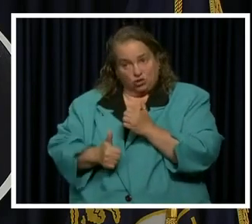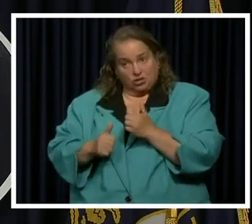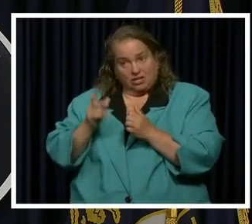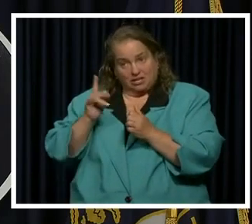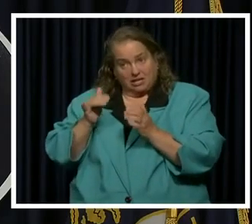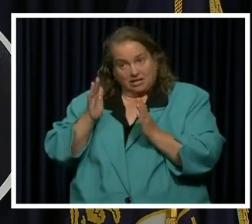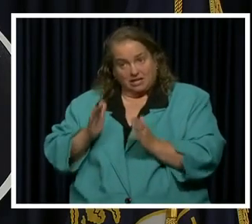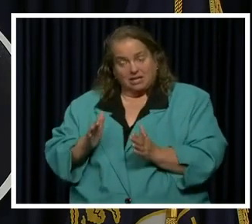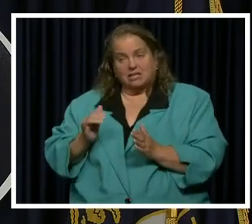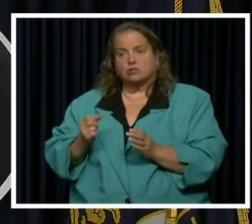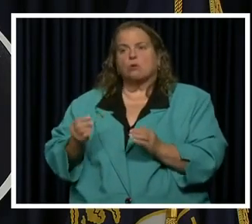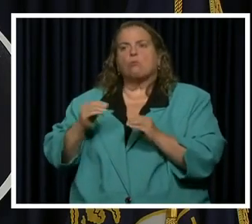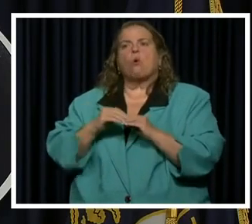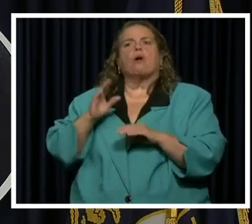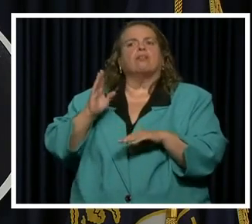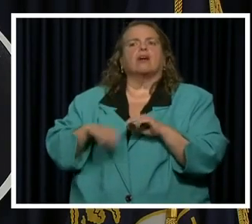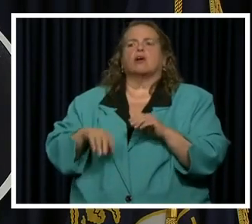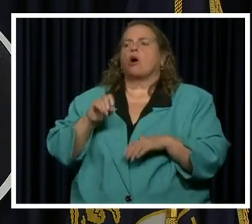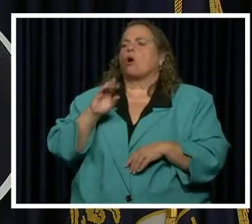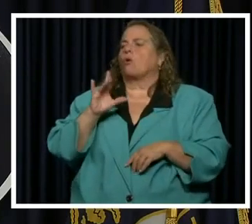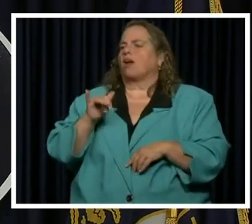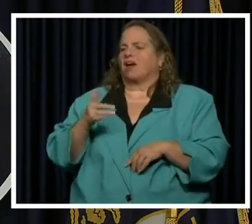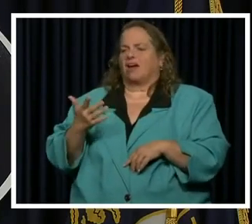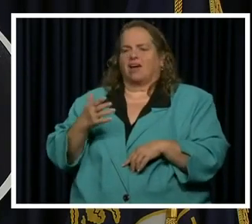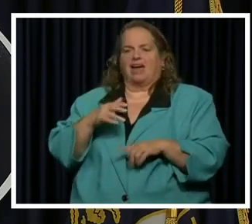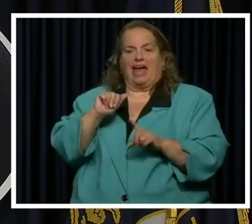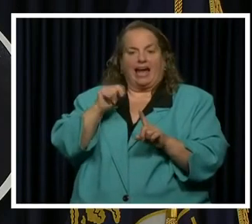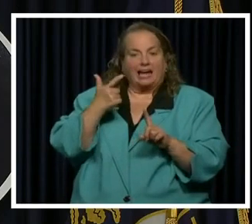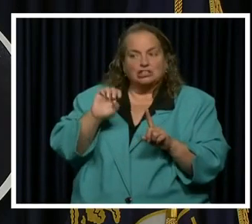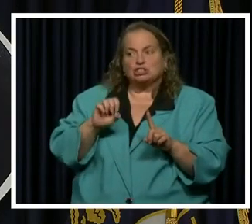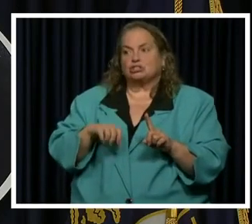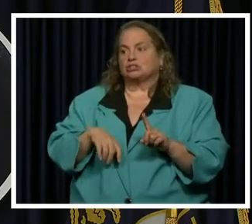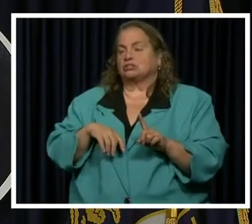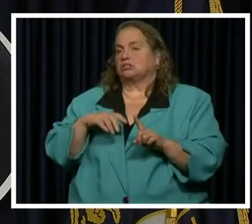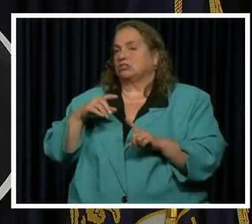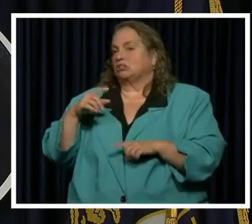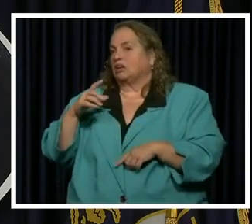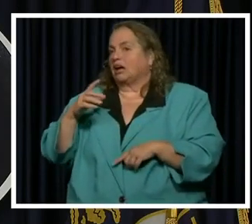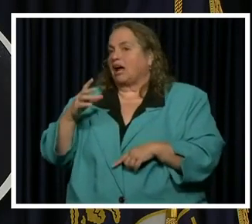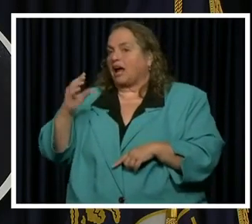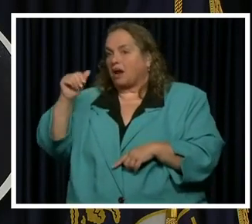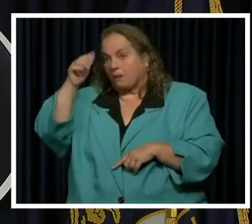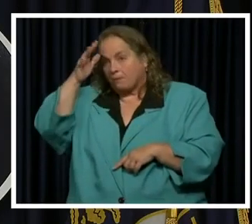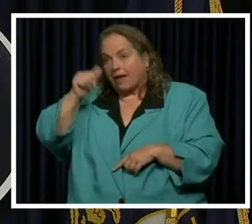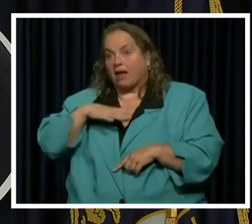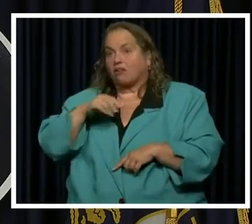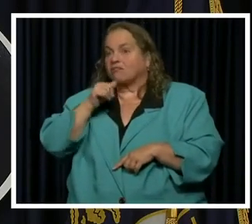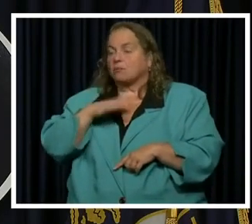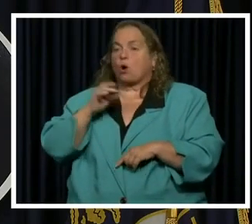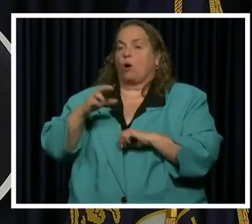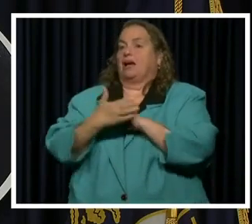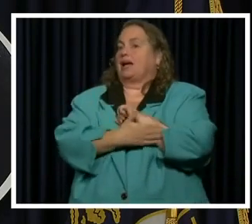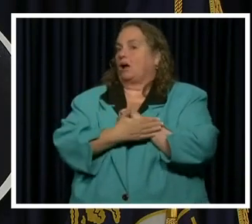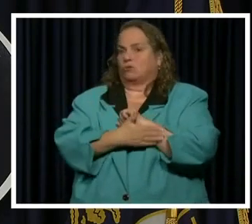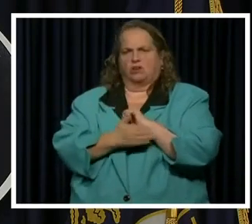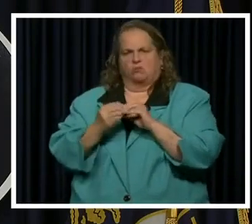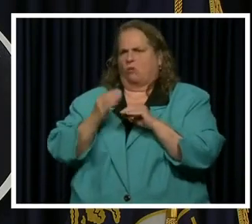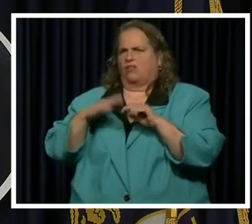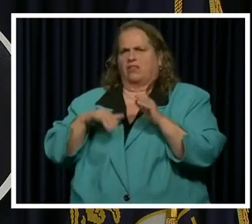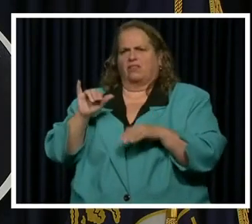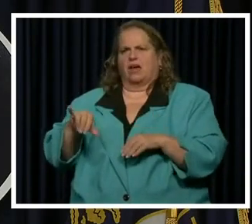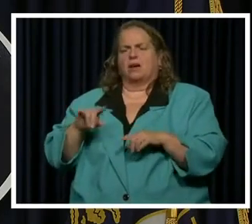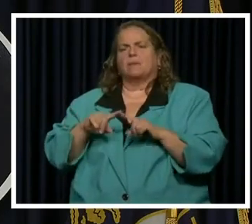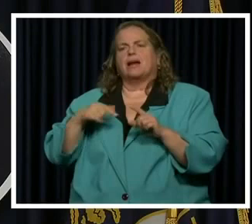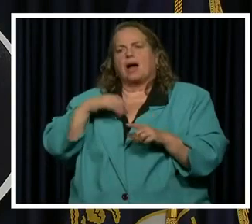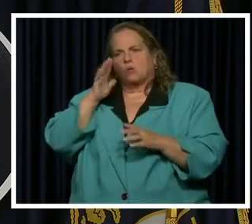is more than, uh, than an age and a gender and a county. But I'm going to